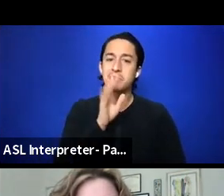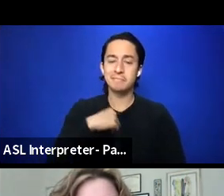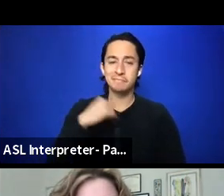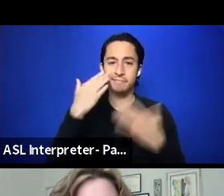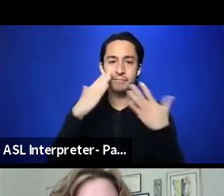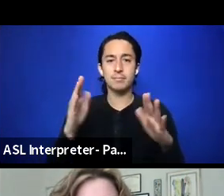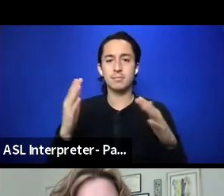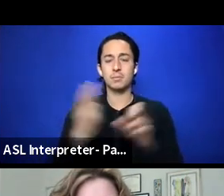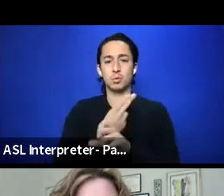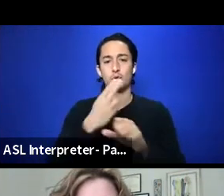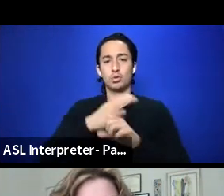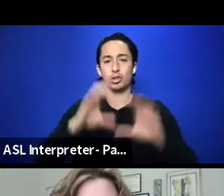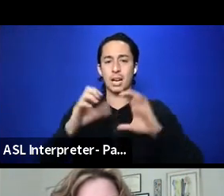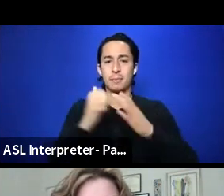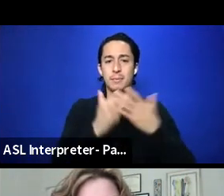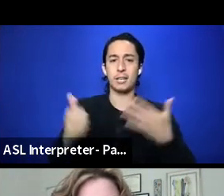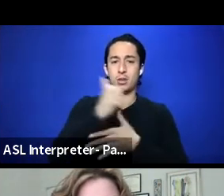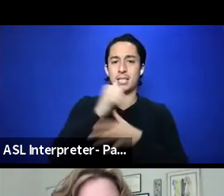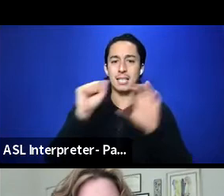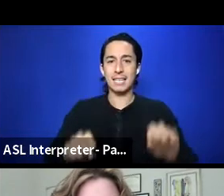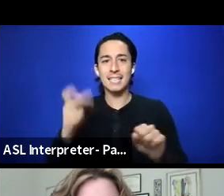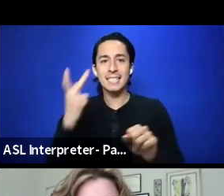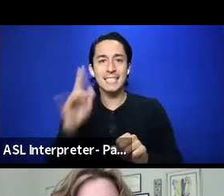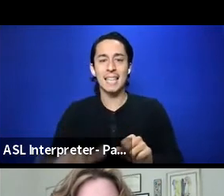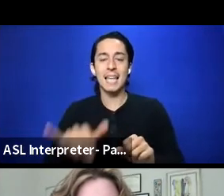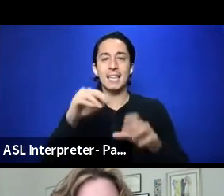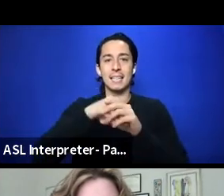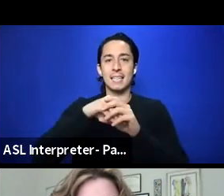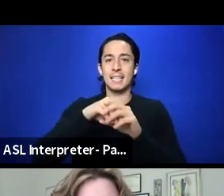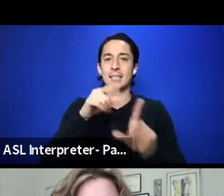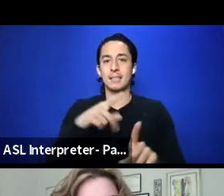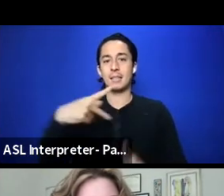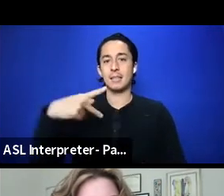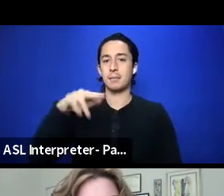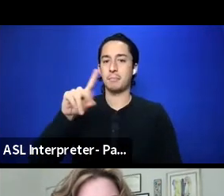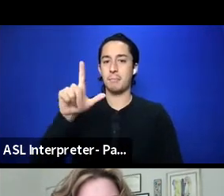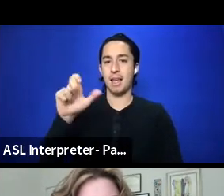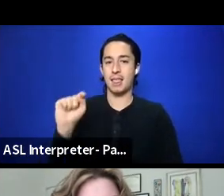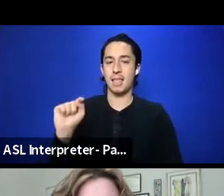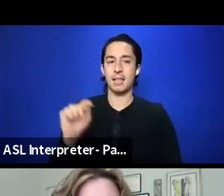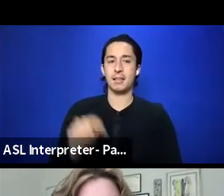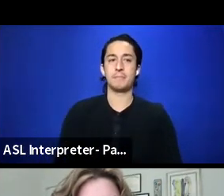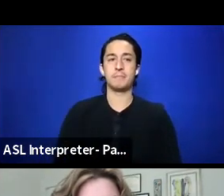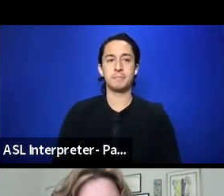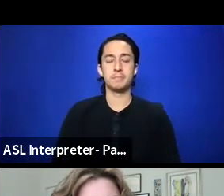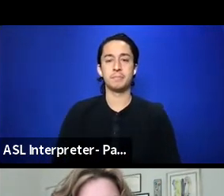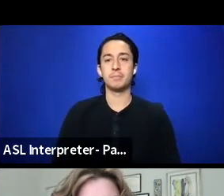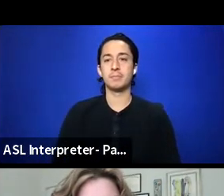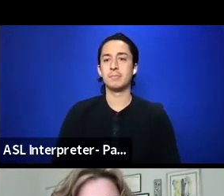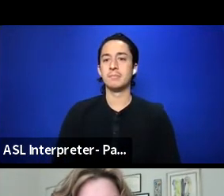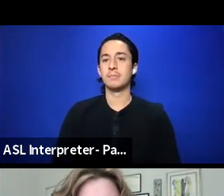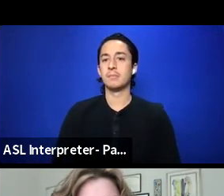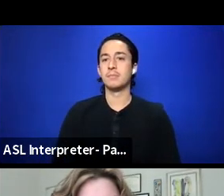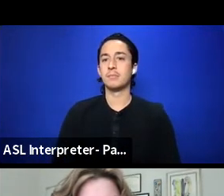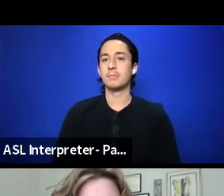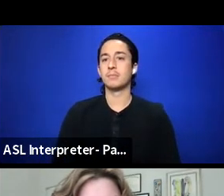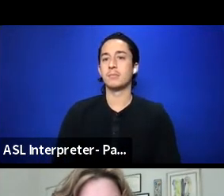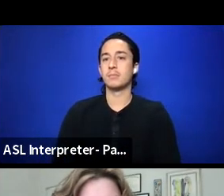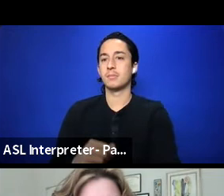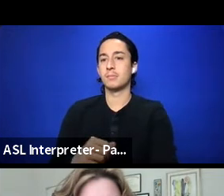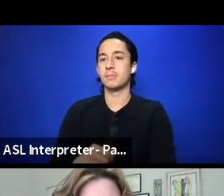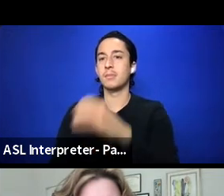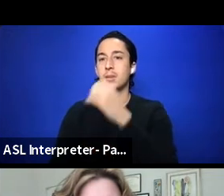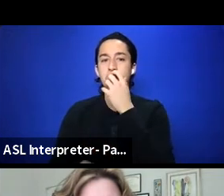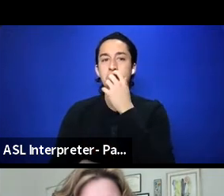but use the chat prioritize, so I can kind of see, see that in the, in the Padlet. But, but, I'm going to empower our